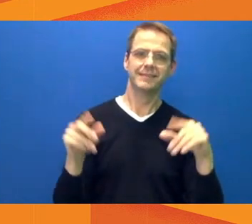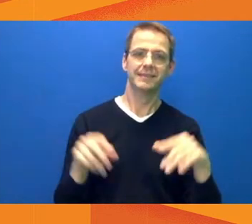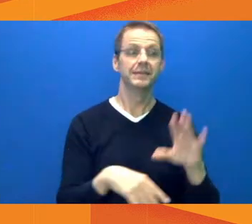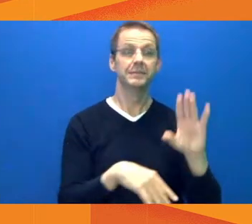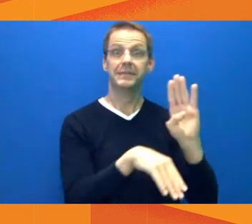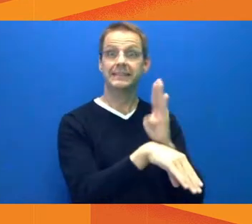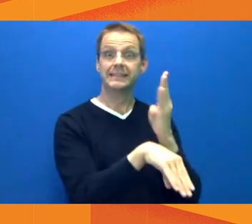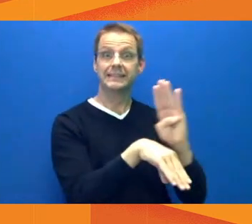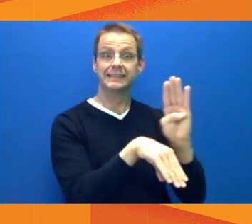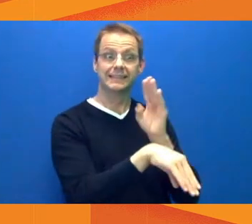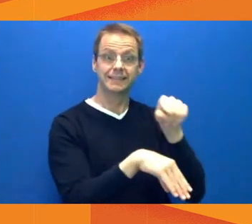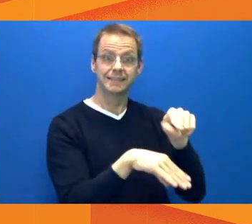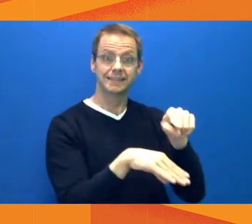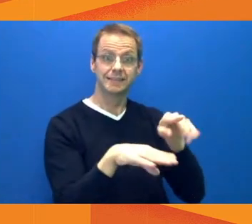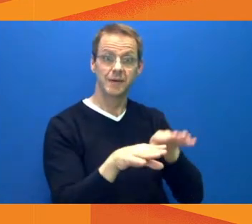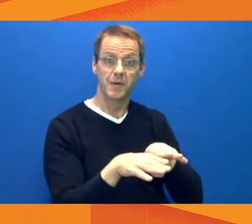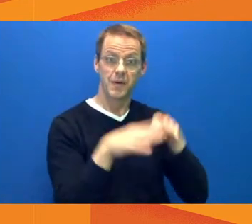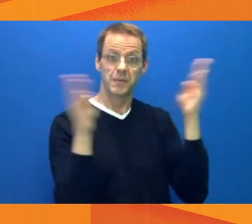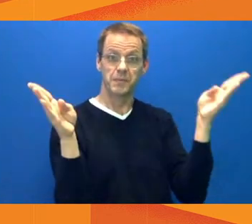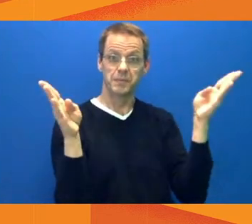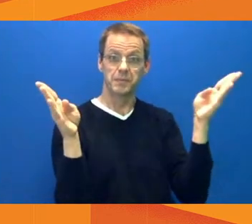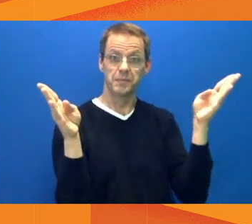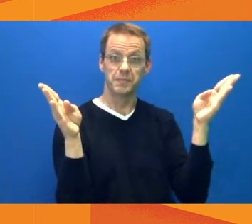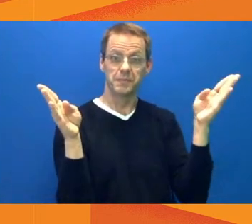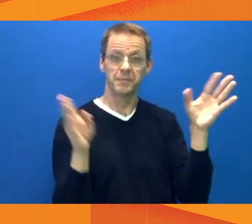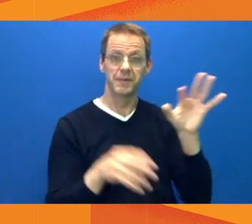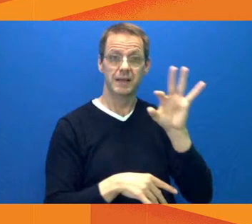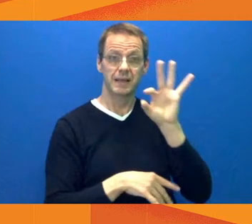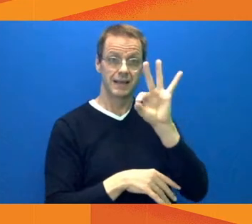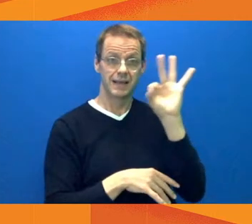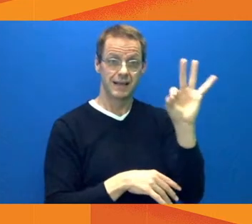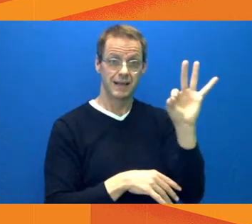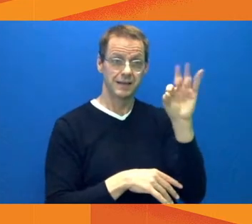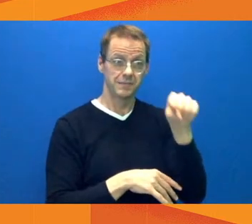and doing a fantastic job of helping us in this time.